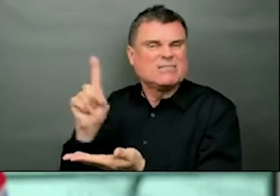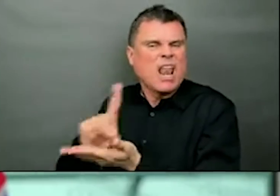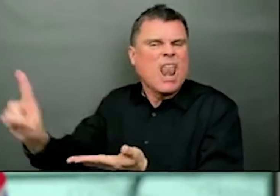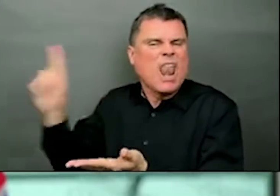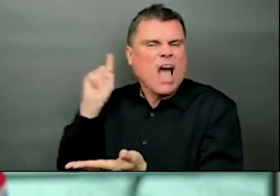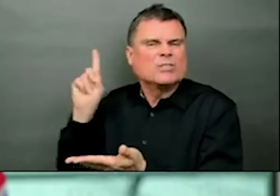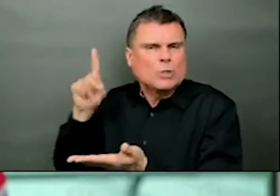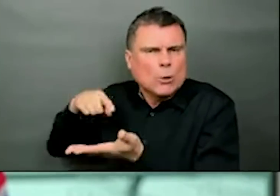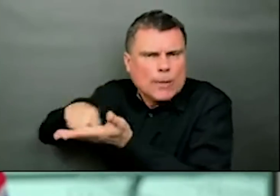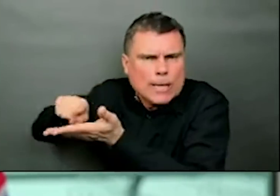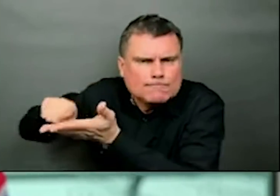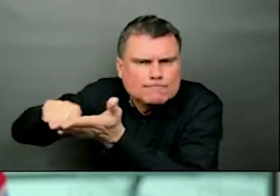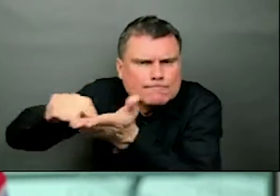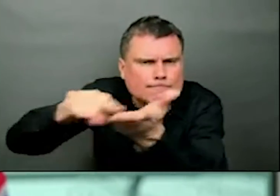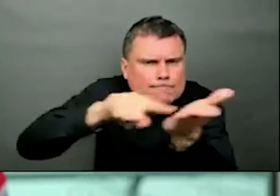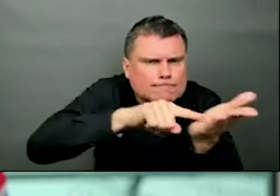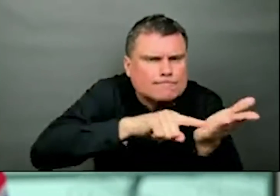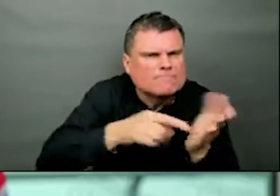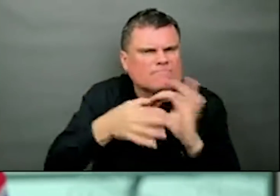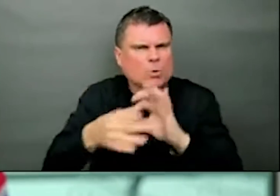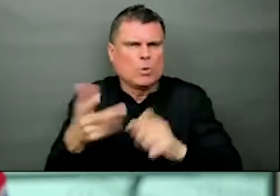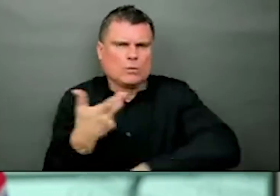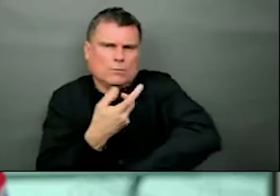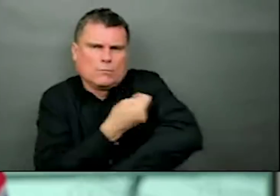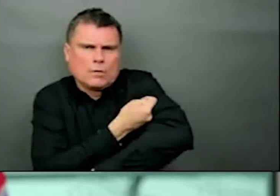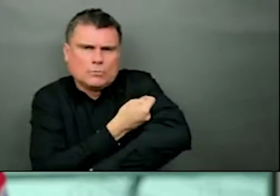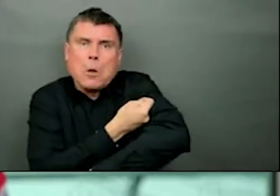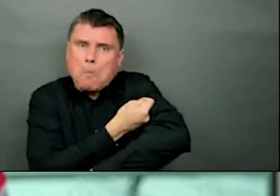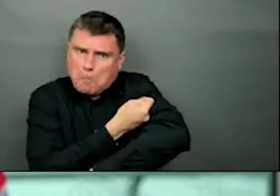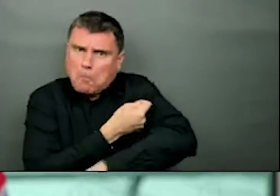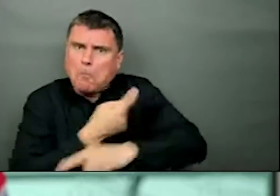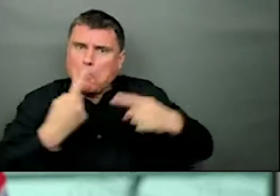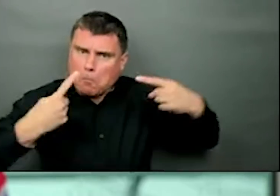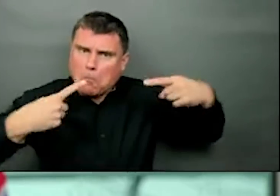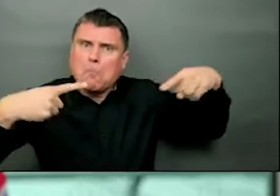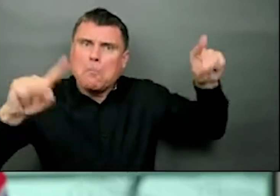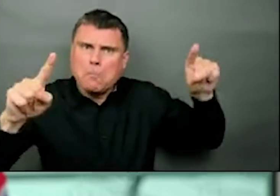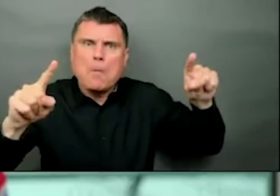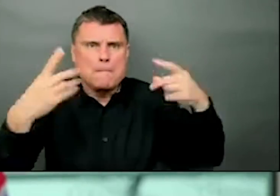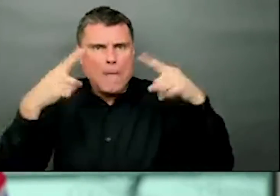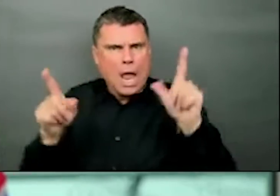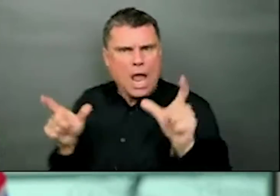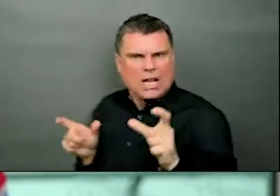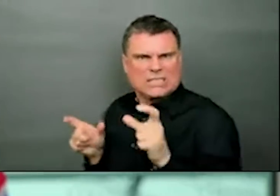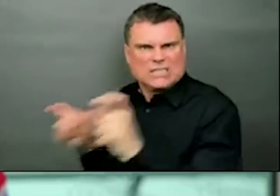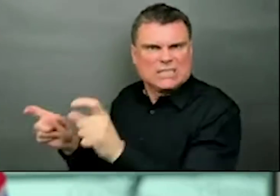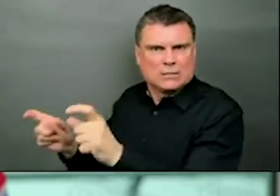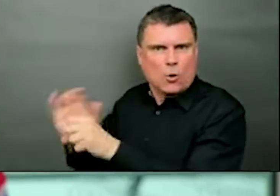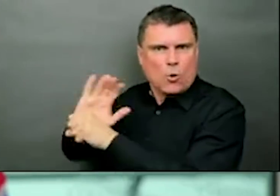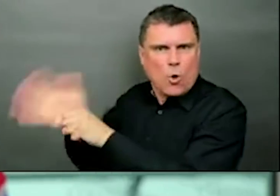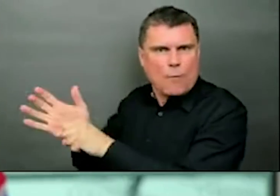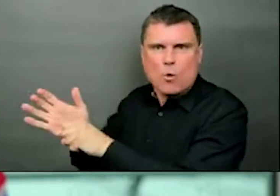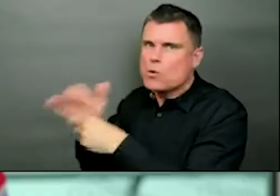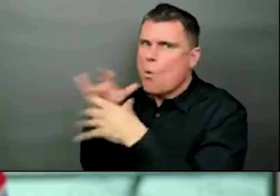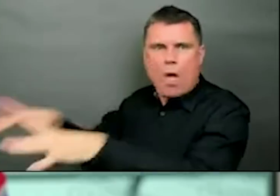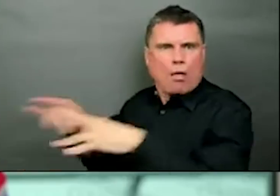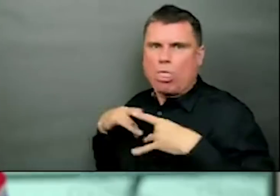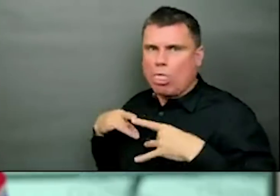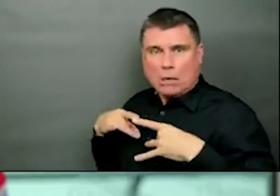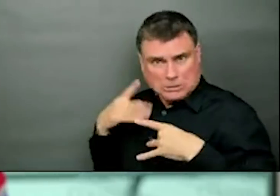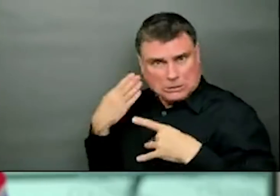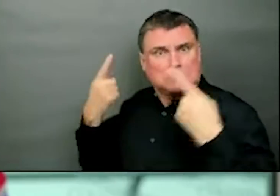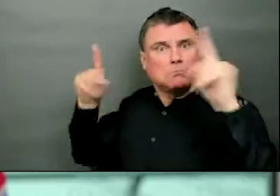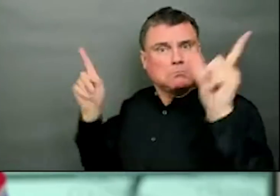how effective it has been in preventing transmission in long-term care and in health care workers. We've also seen that